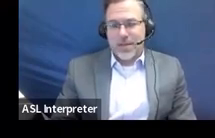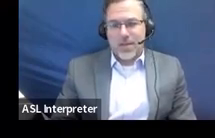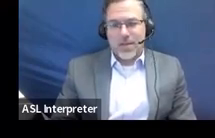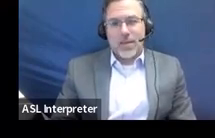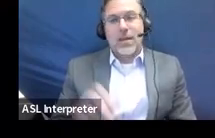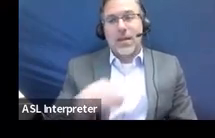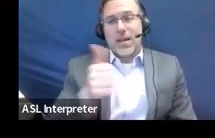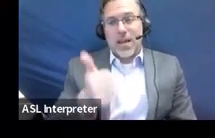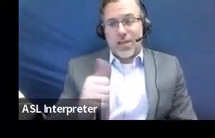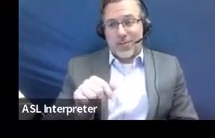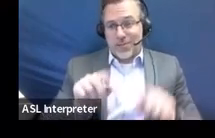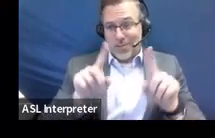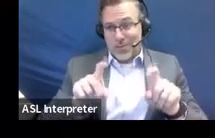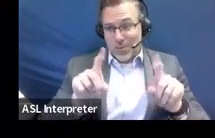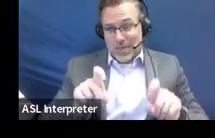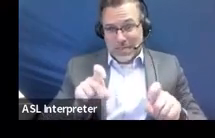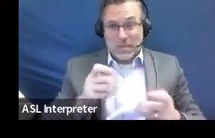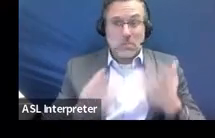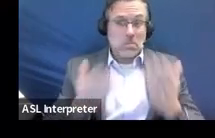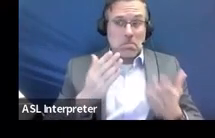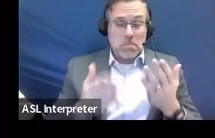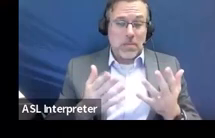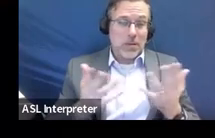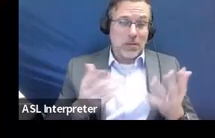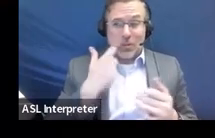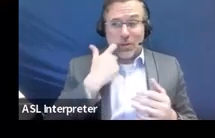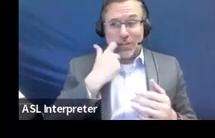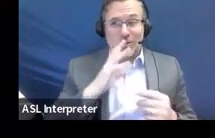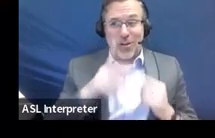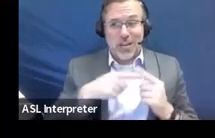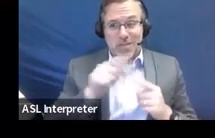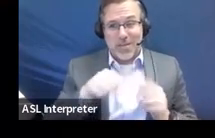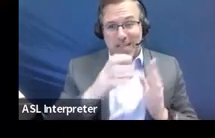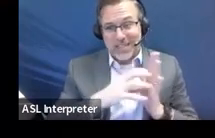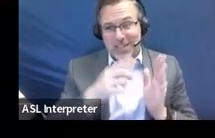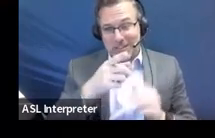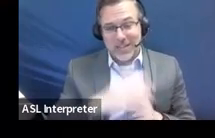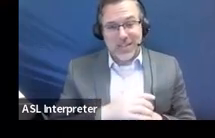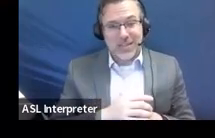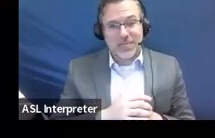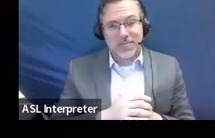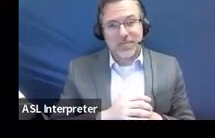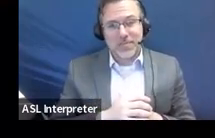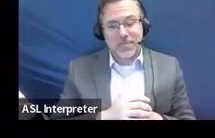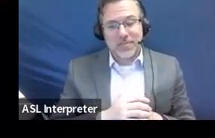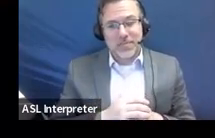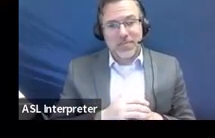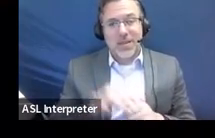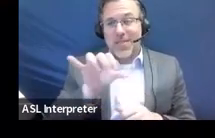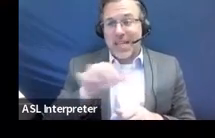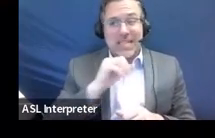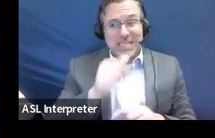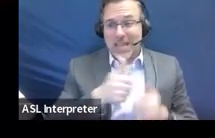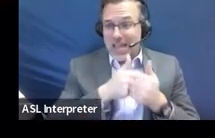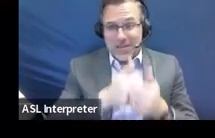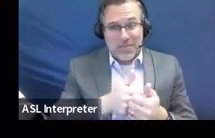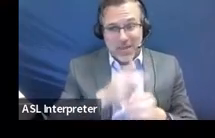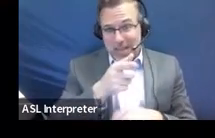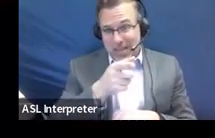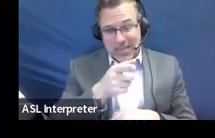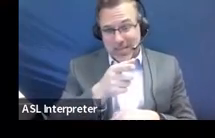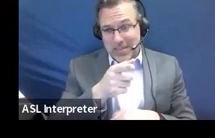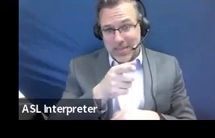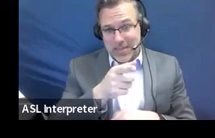this may be up for debate, because you know, we just kind of talked about this section. But this is not compliant. And